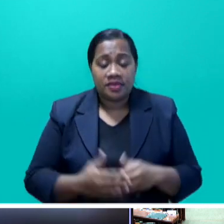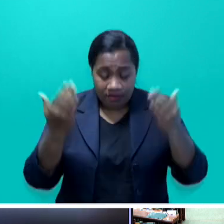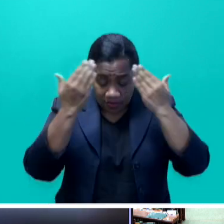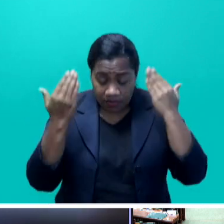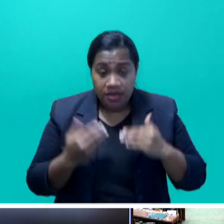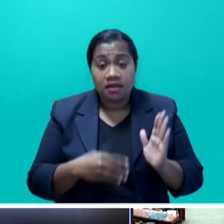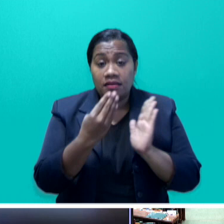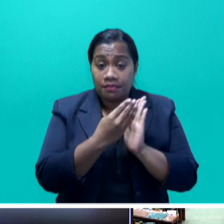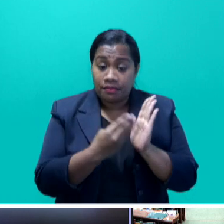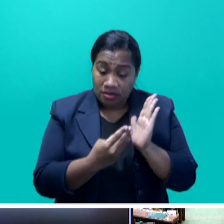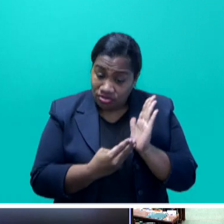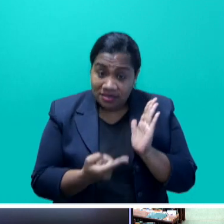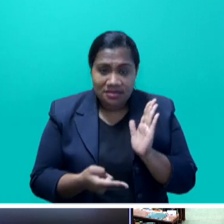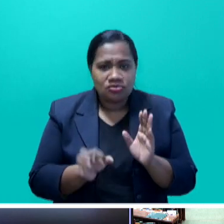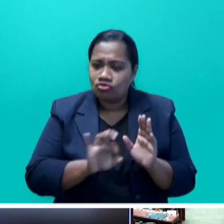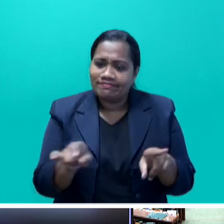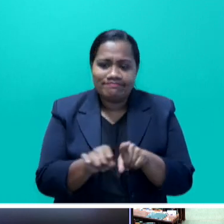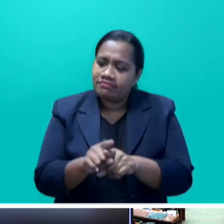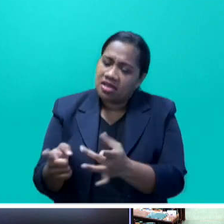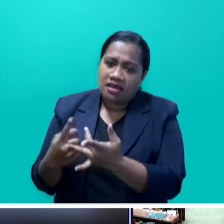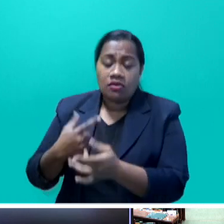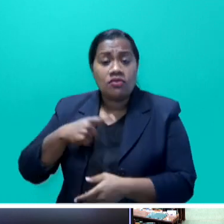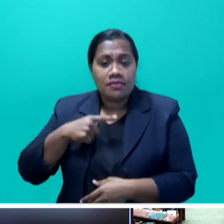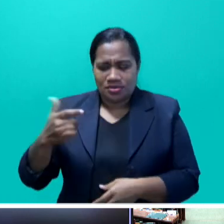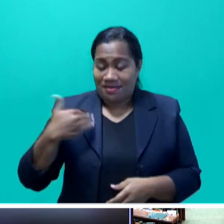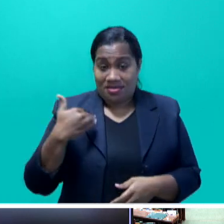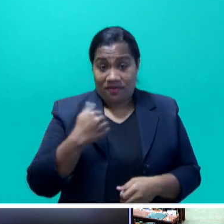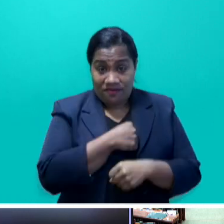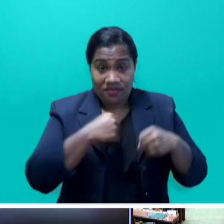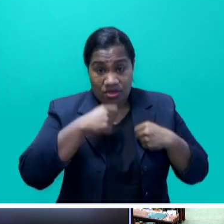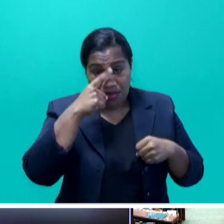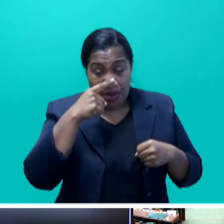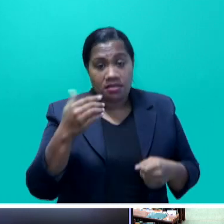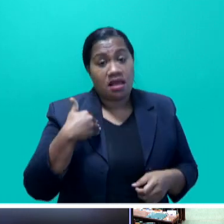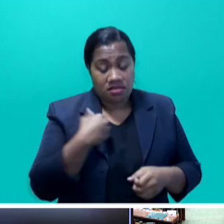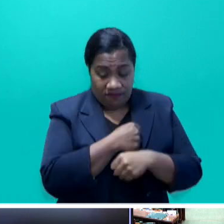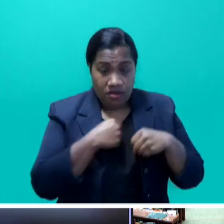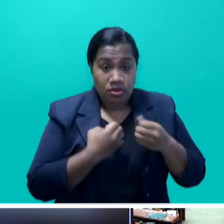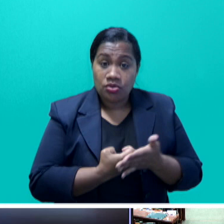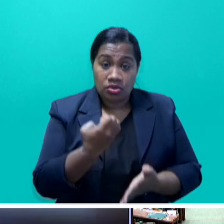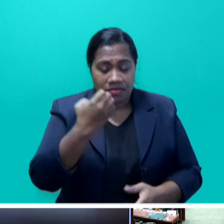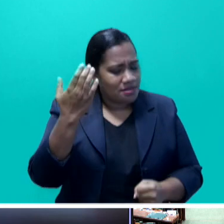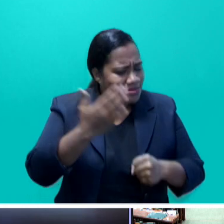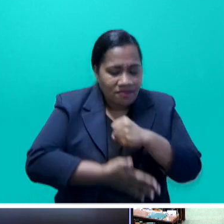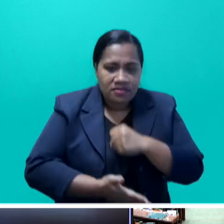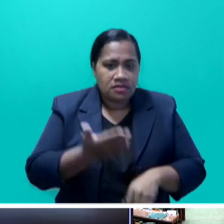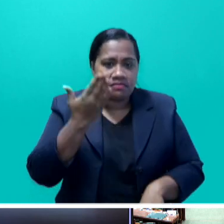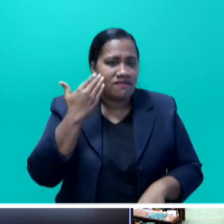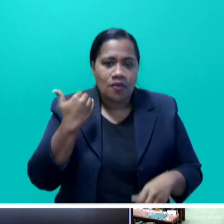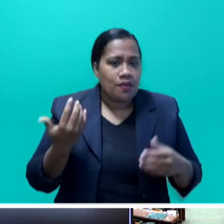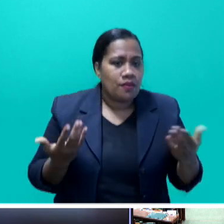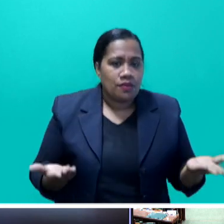budget is unlike others because the health of our people and the health of our economy have never before been